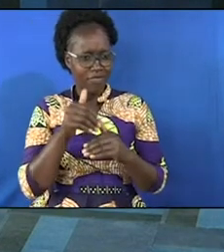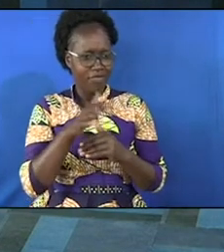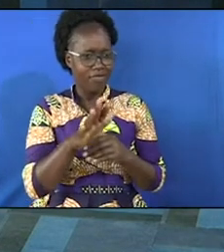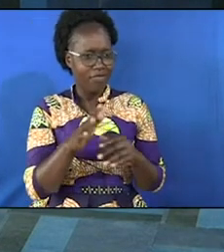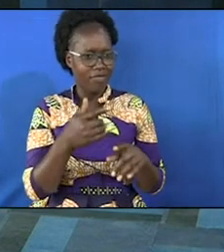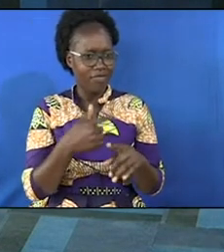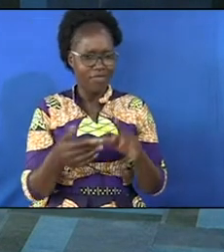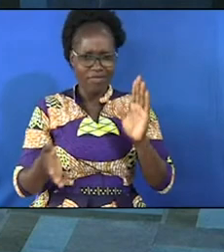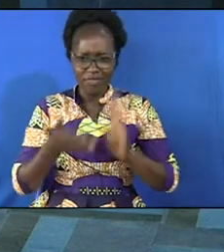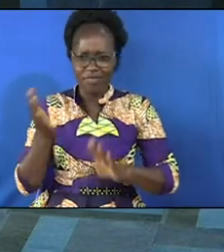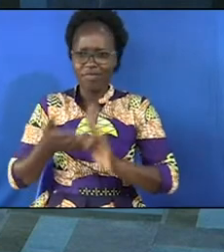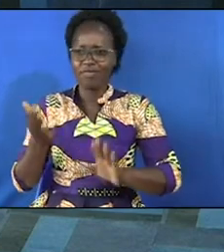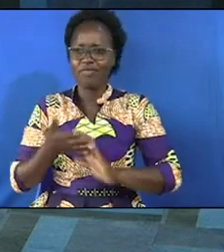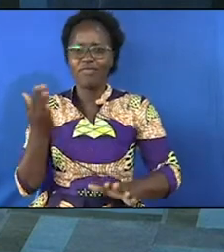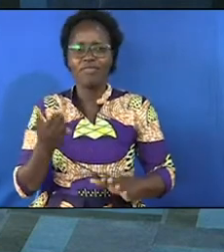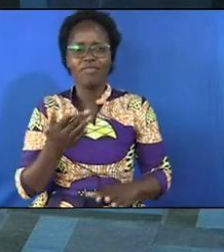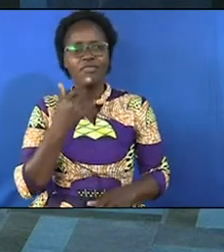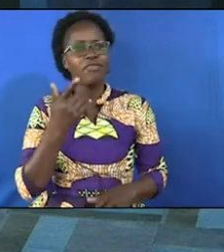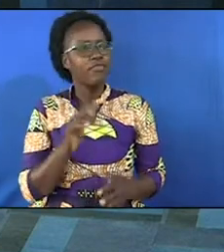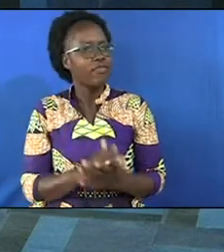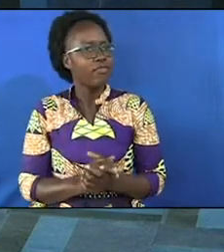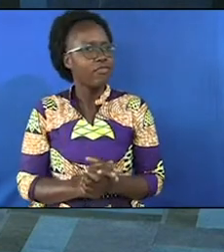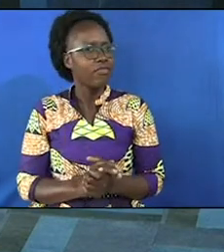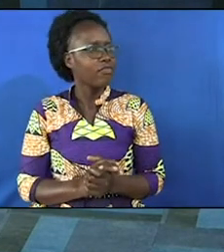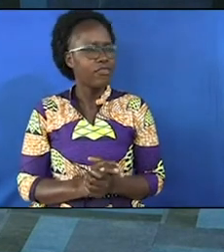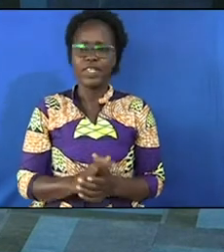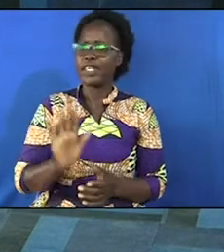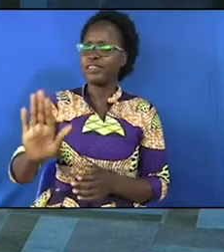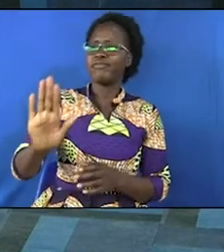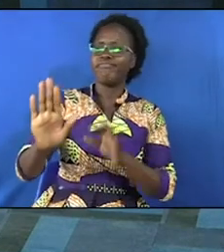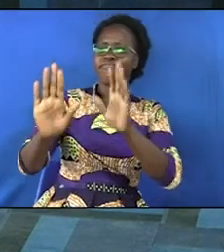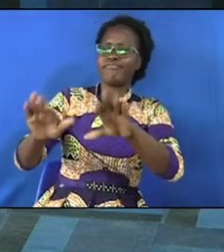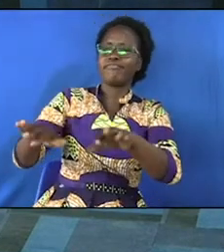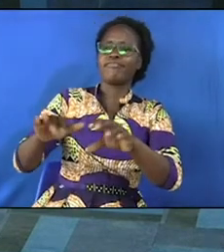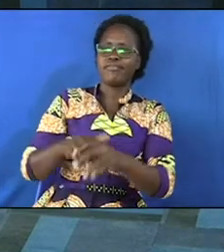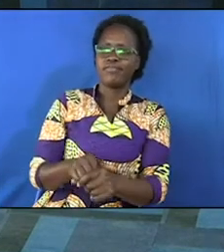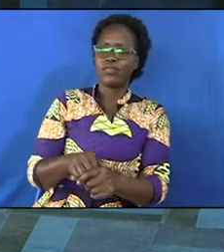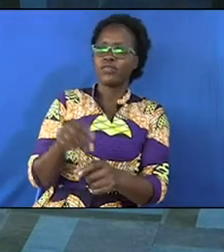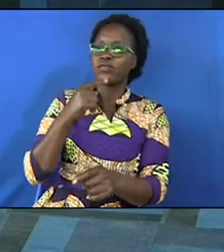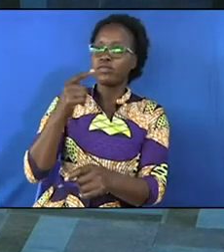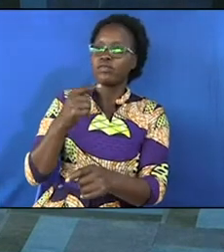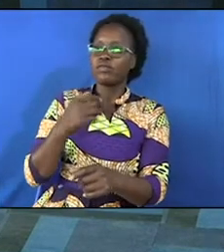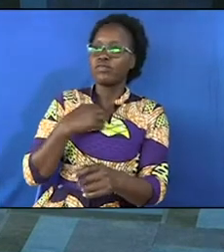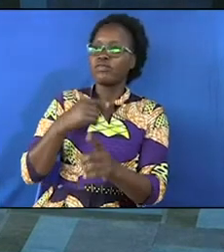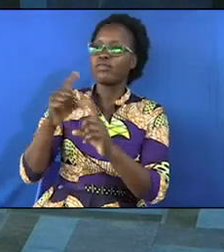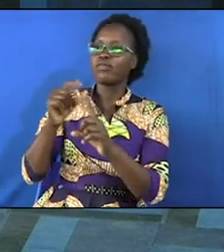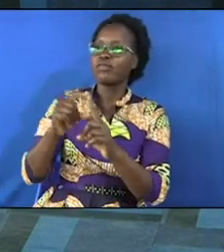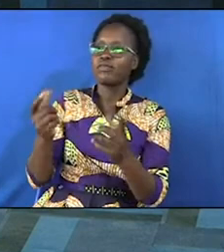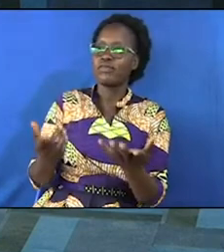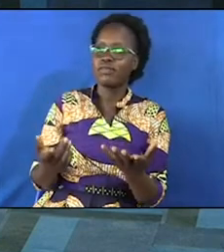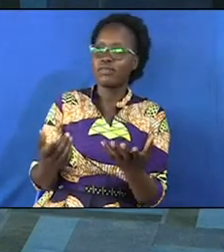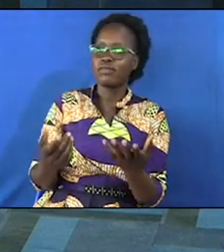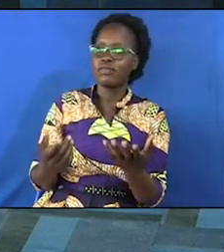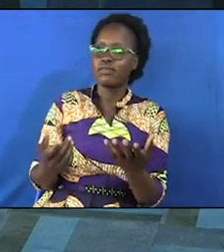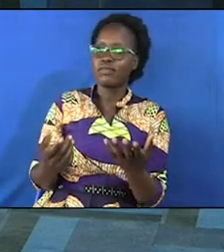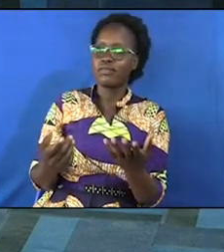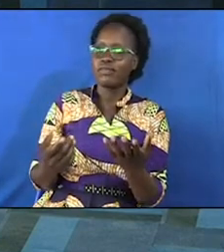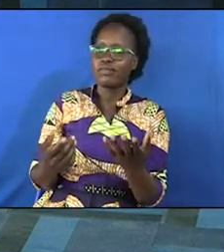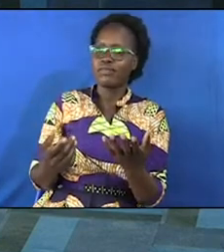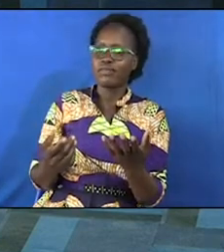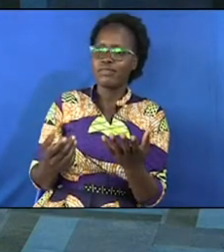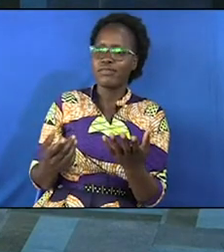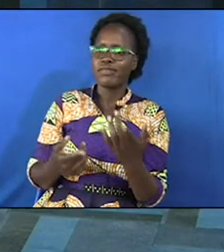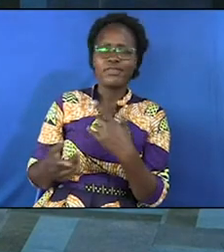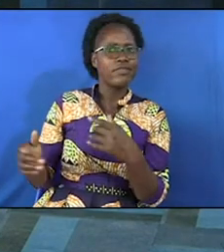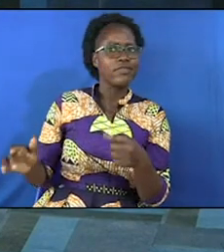but she's in hurry and then she says hey you said you have a word you see the way